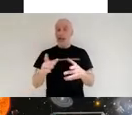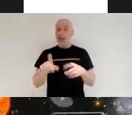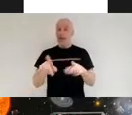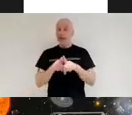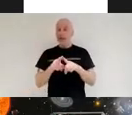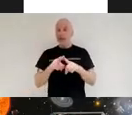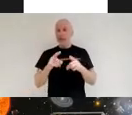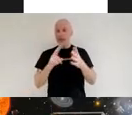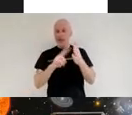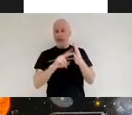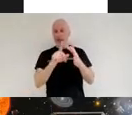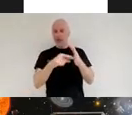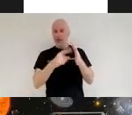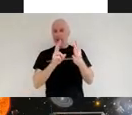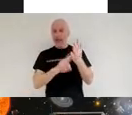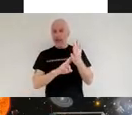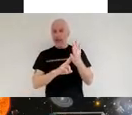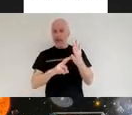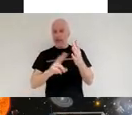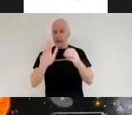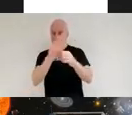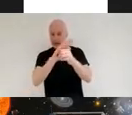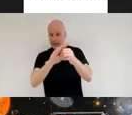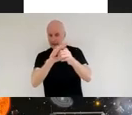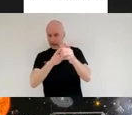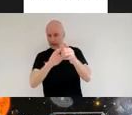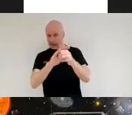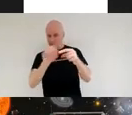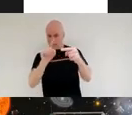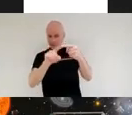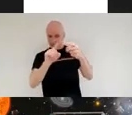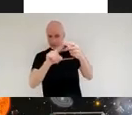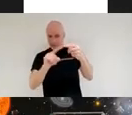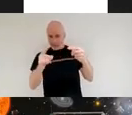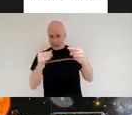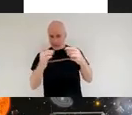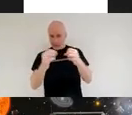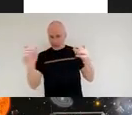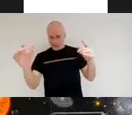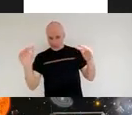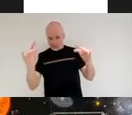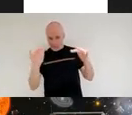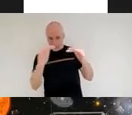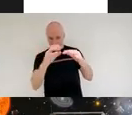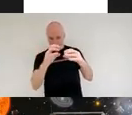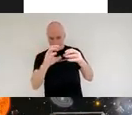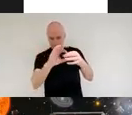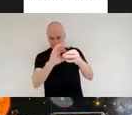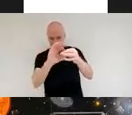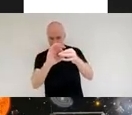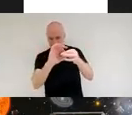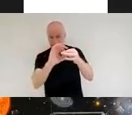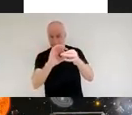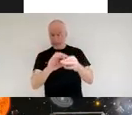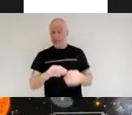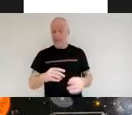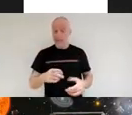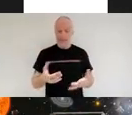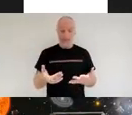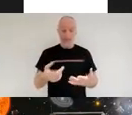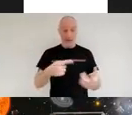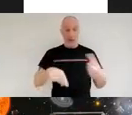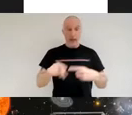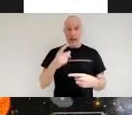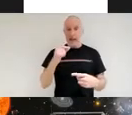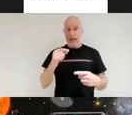nucleation site a point around which things will start to gather and so by looking back as far as we can we